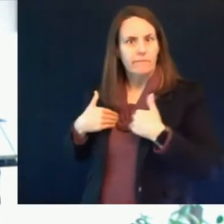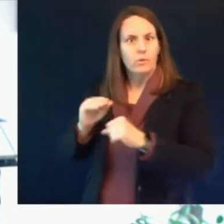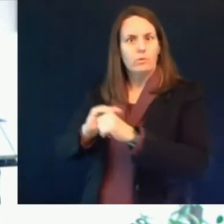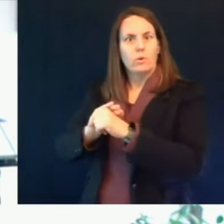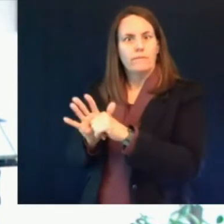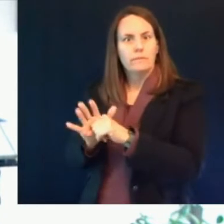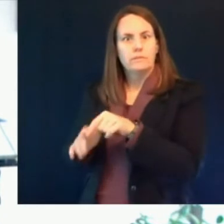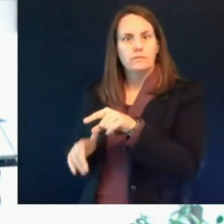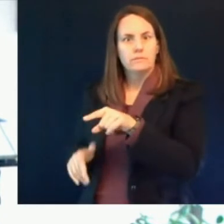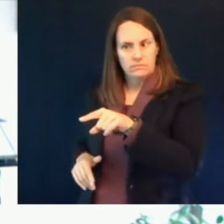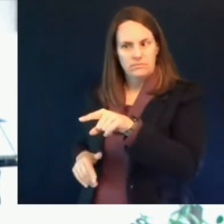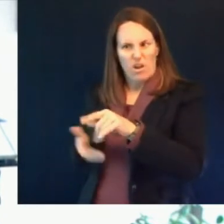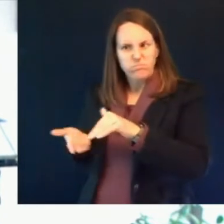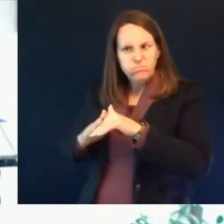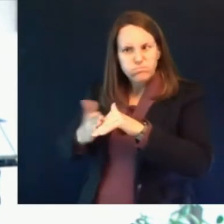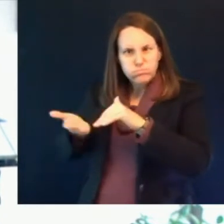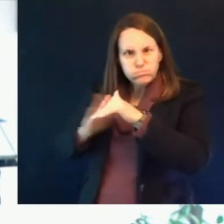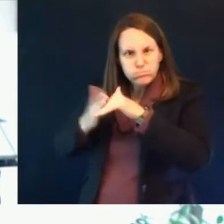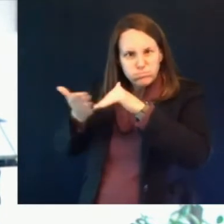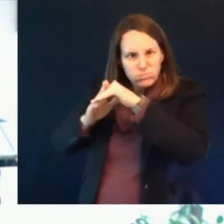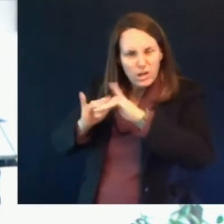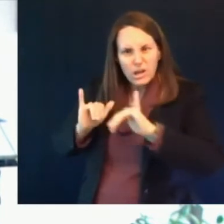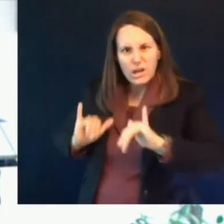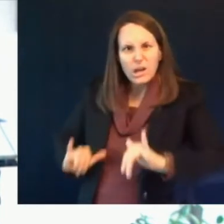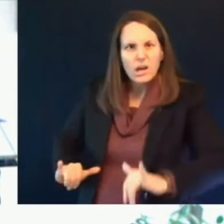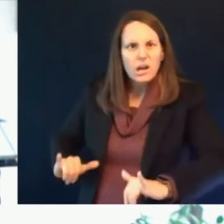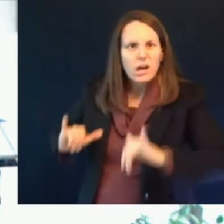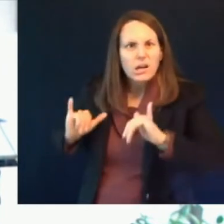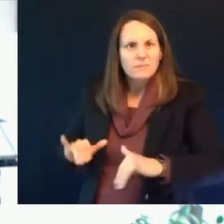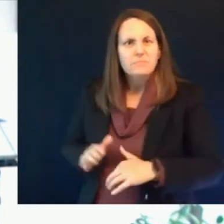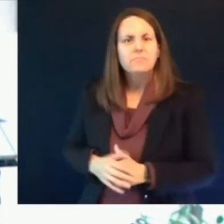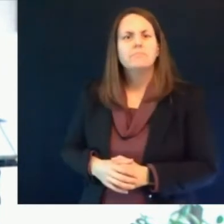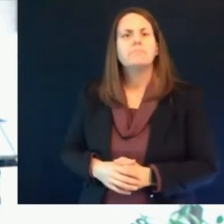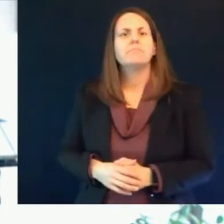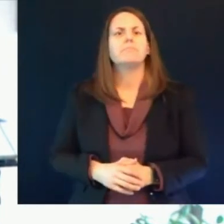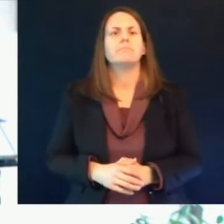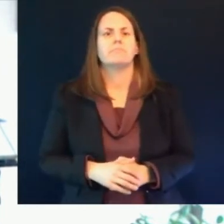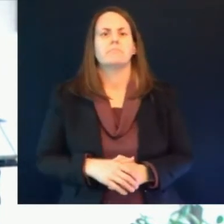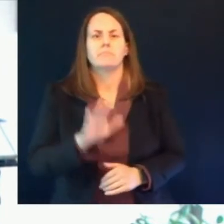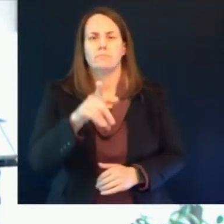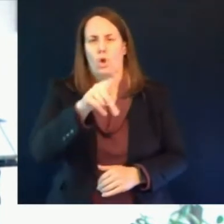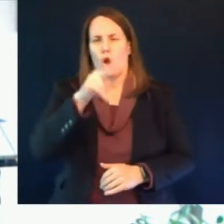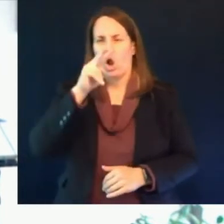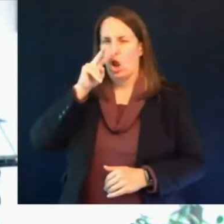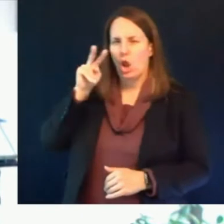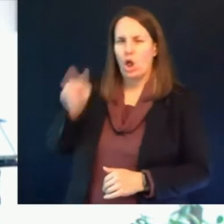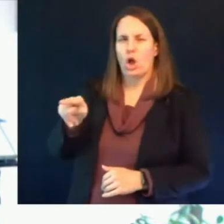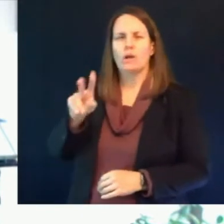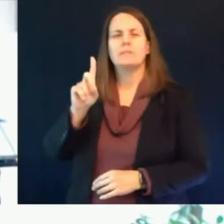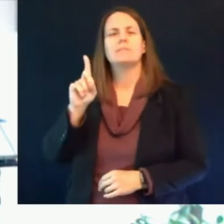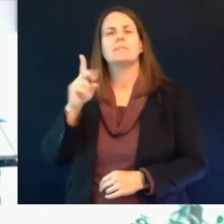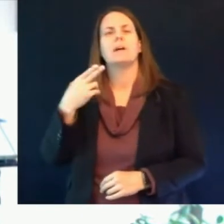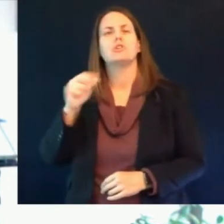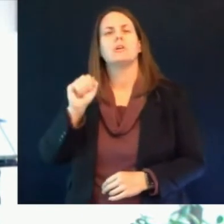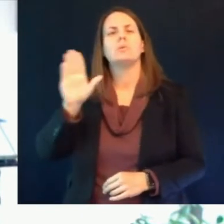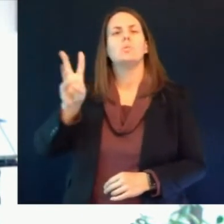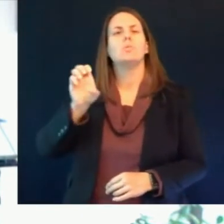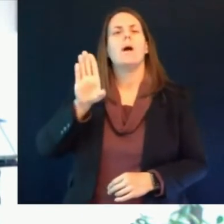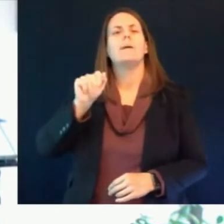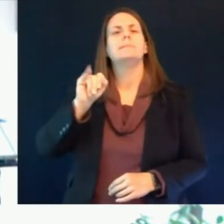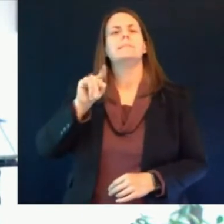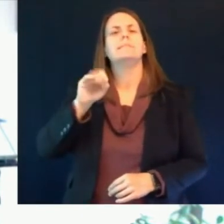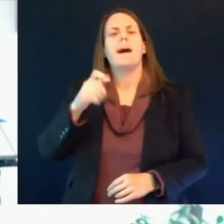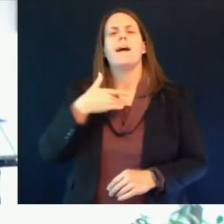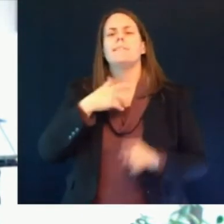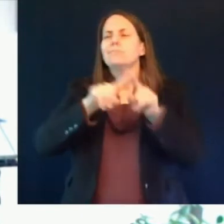one example when you look at our our color-coded epidemiologic curves on our website during the large surge in